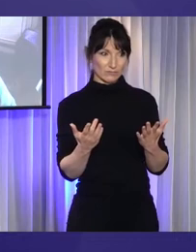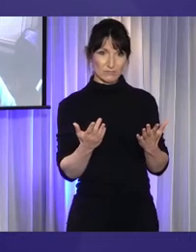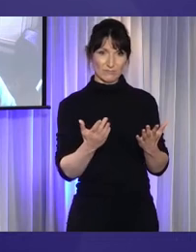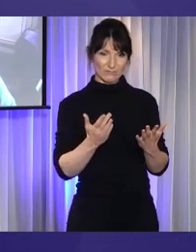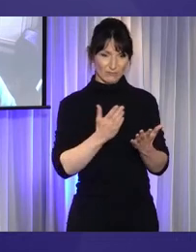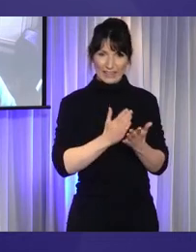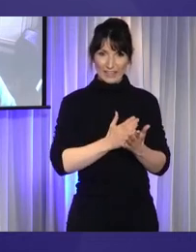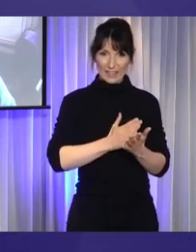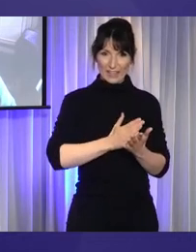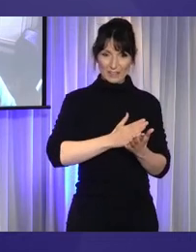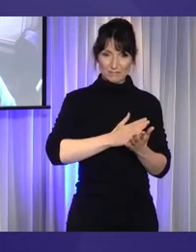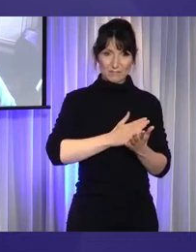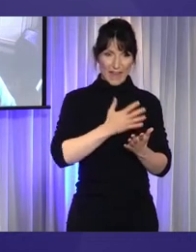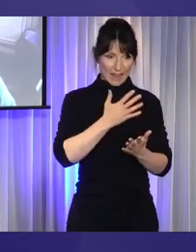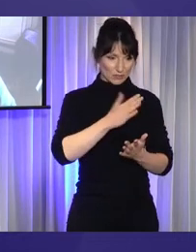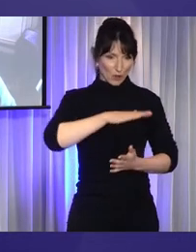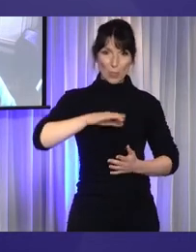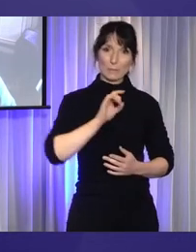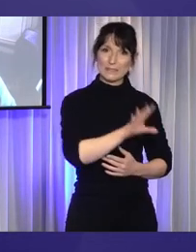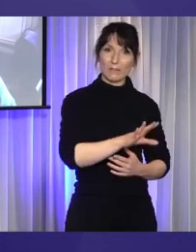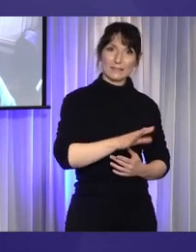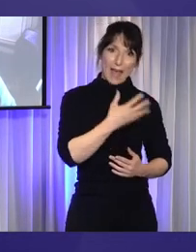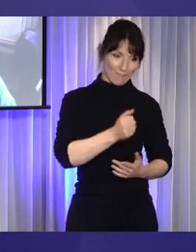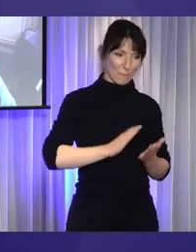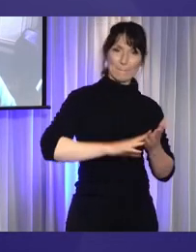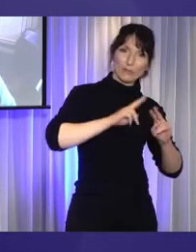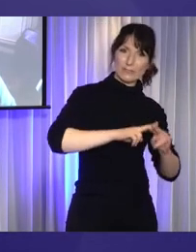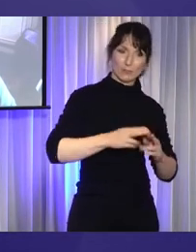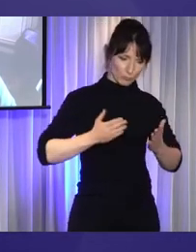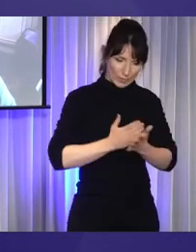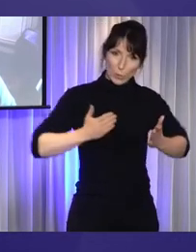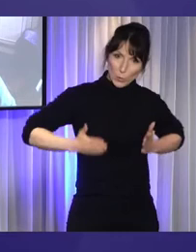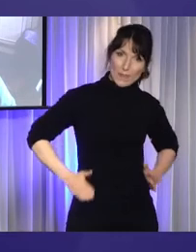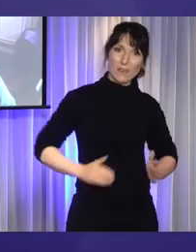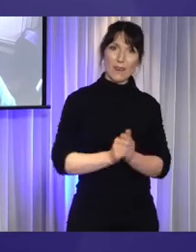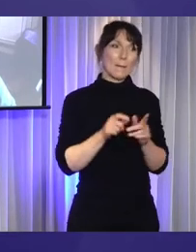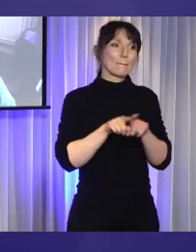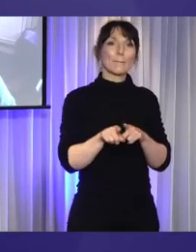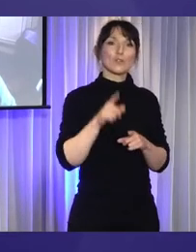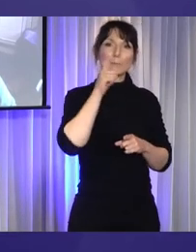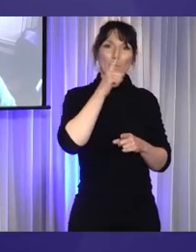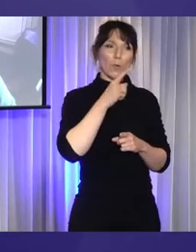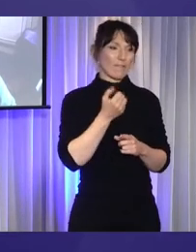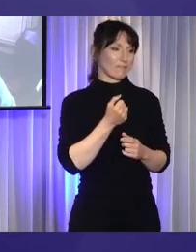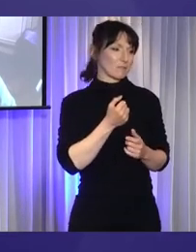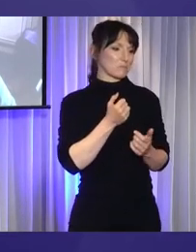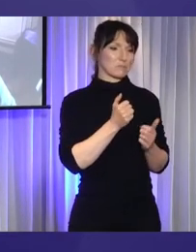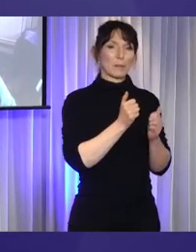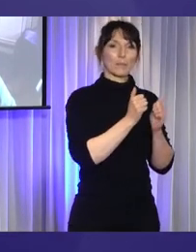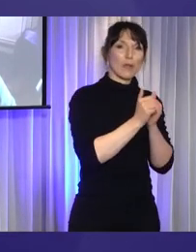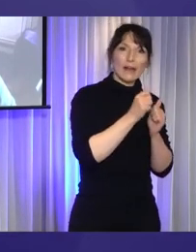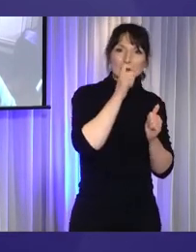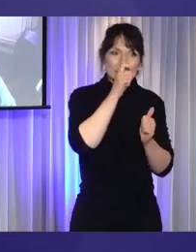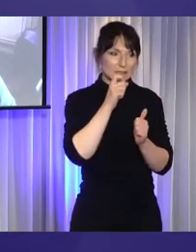of a parent. Most of us are brothers or sisters or cousins